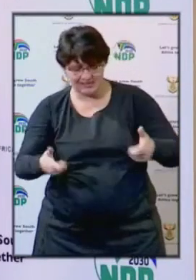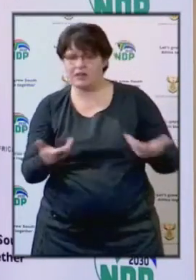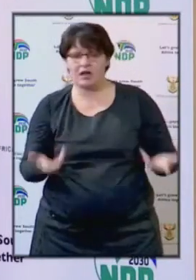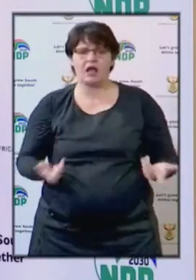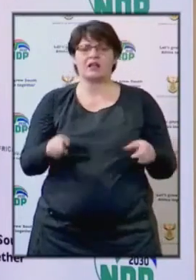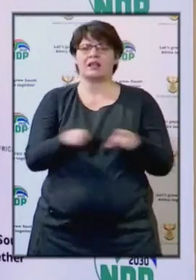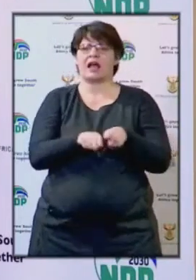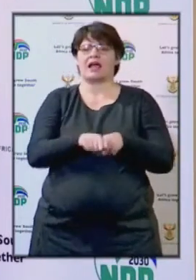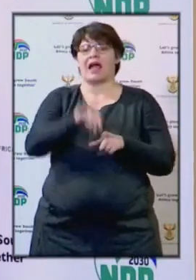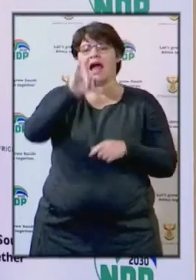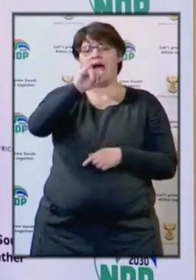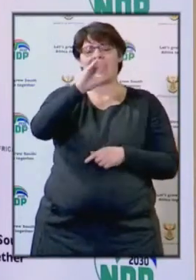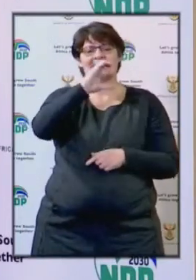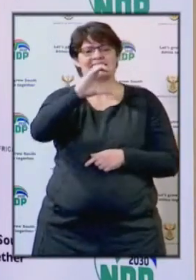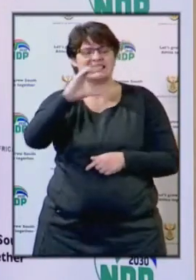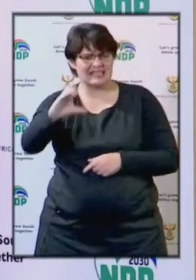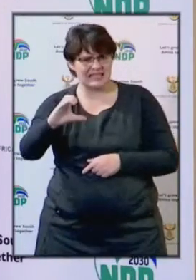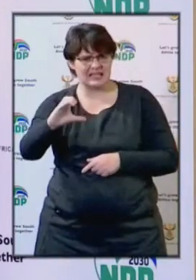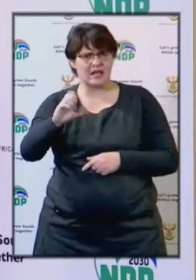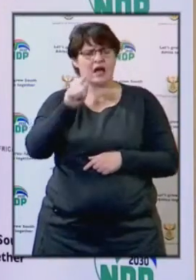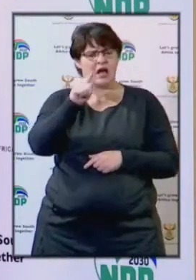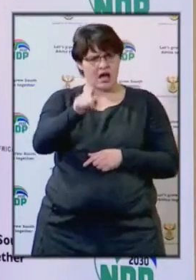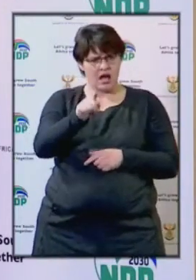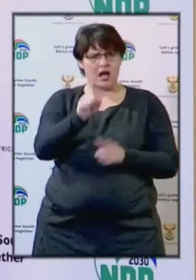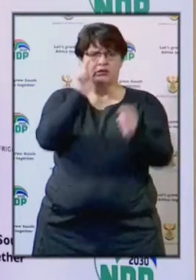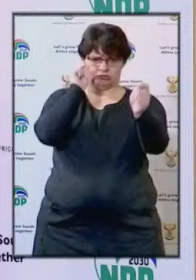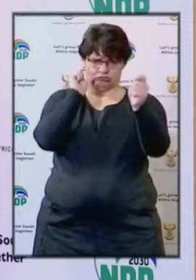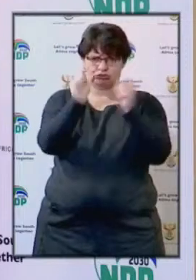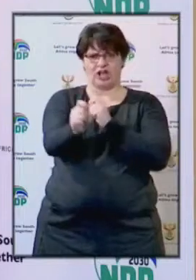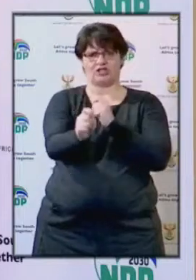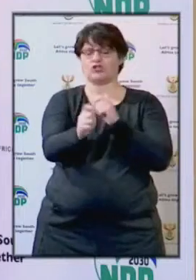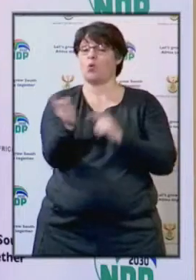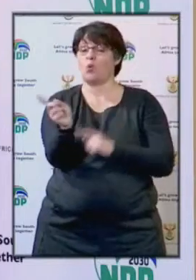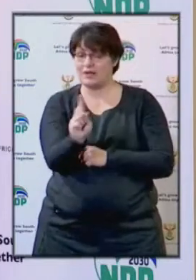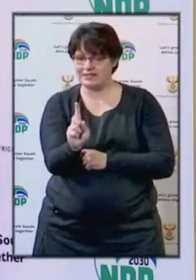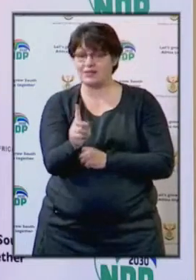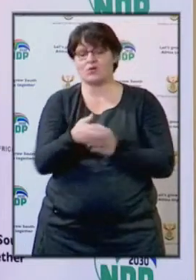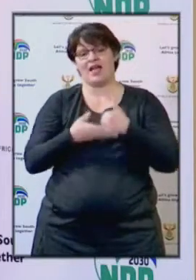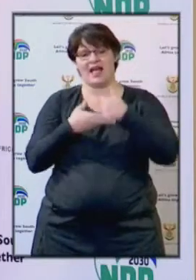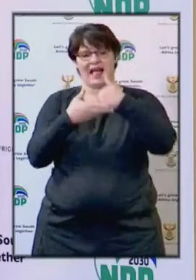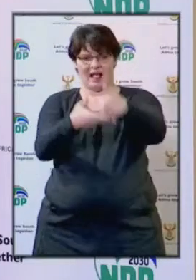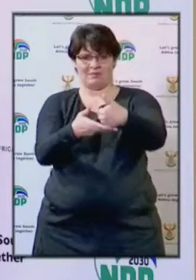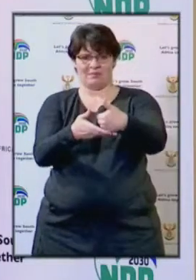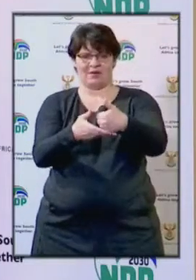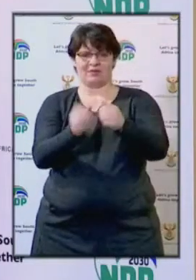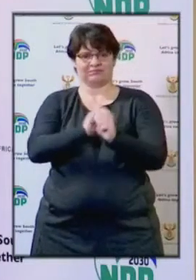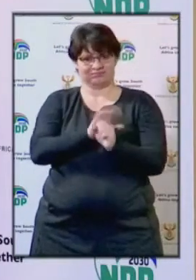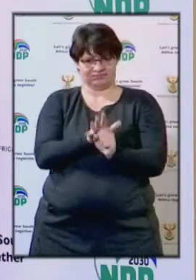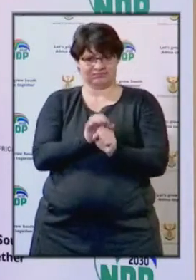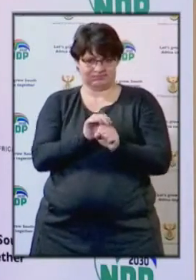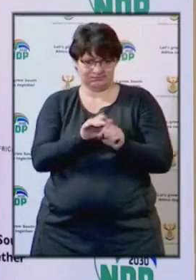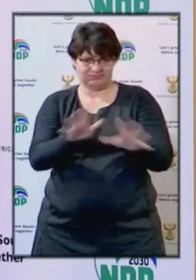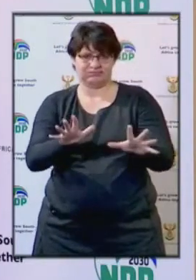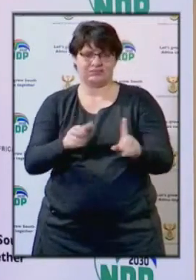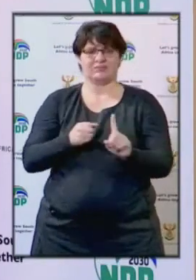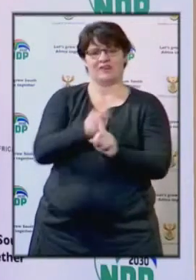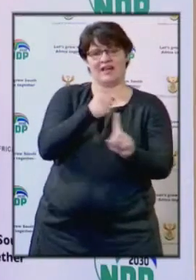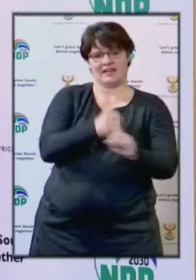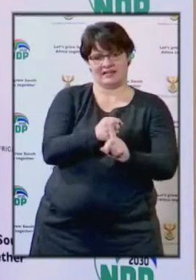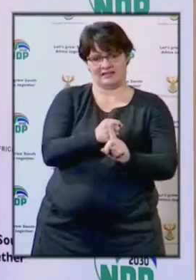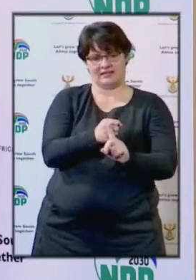such as your ICC, some of them have been converted to assist in terms of COVID-19 pandemic fight.